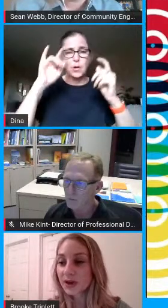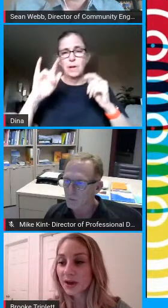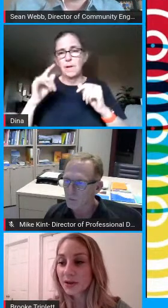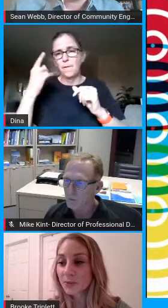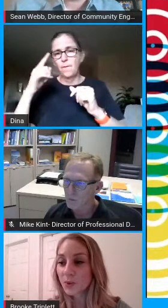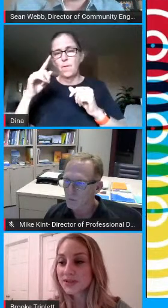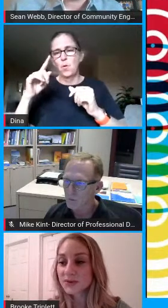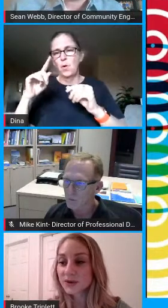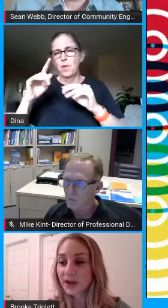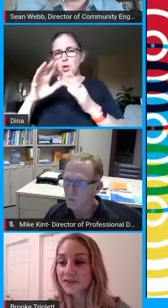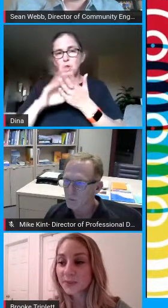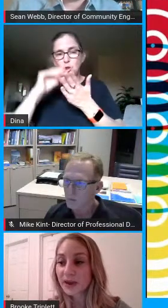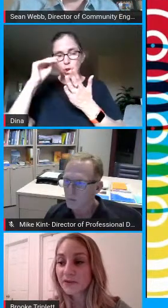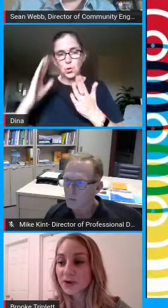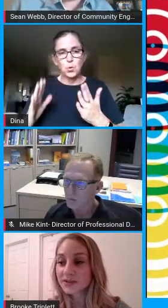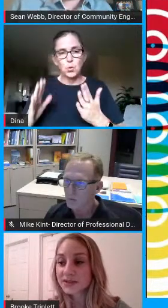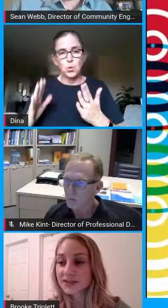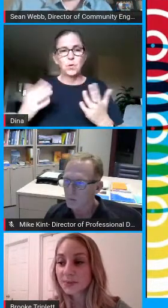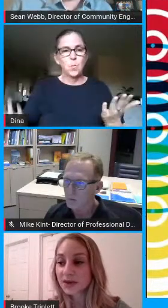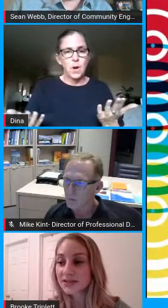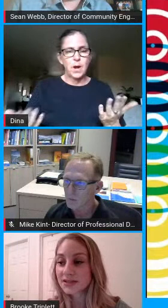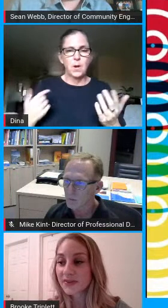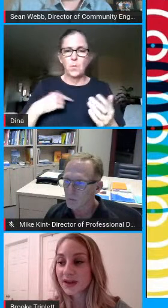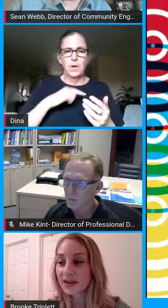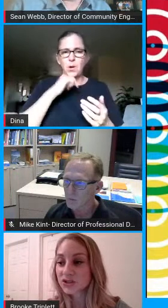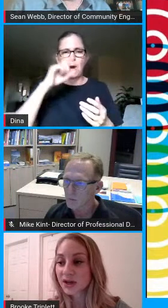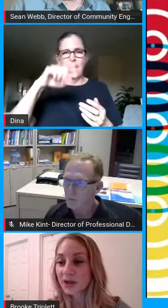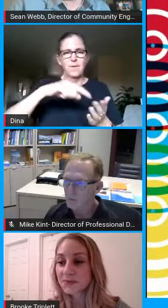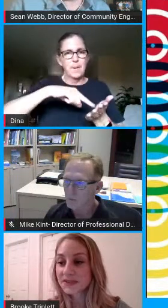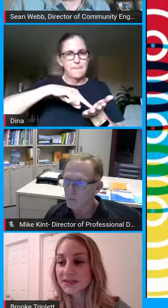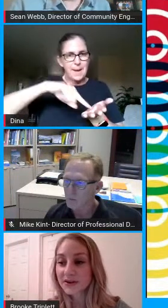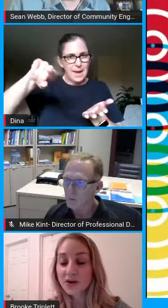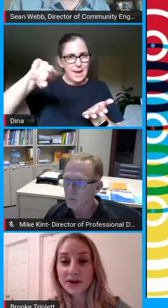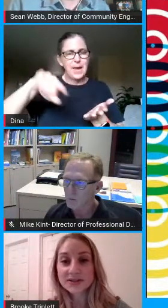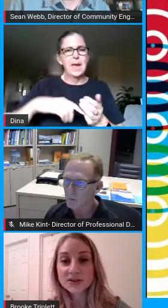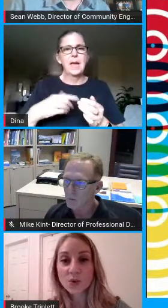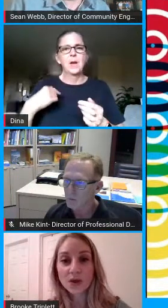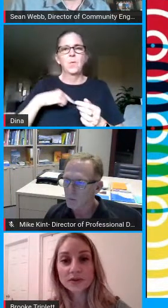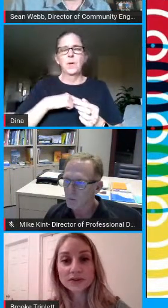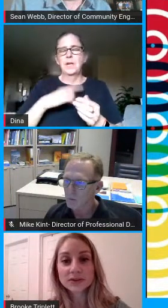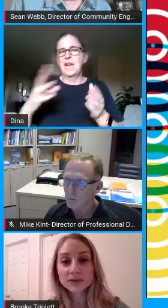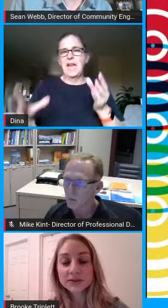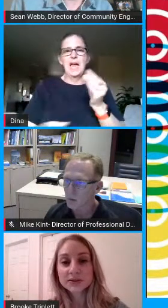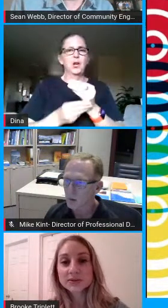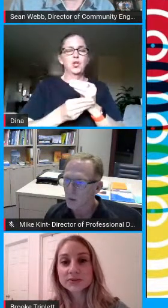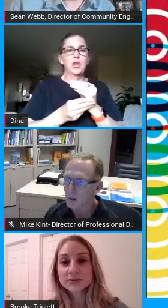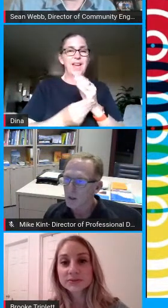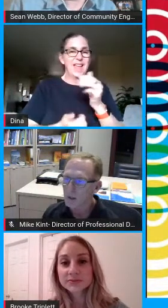so um once we don't have to pay for since some kids need that extra help since they're not in school